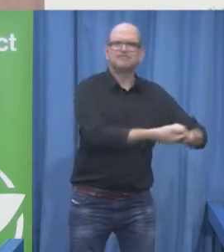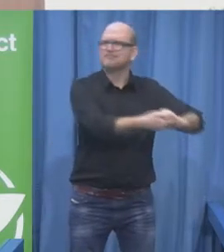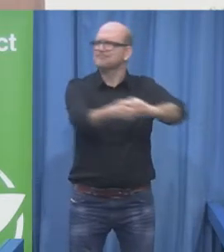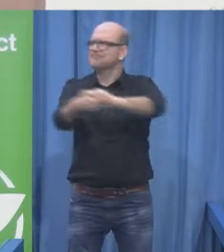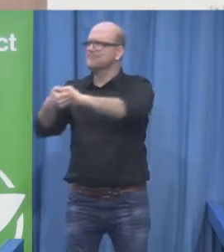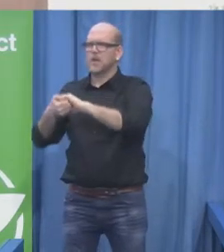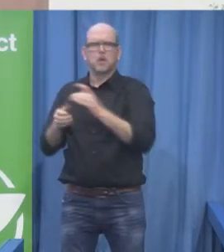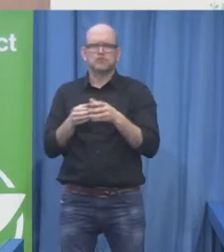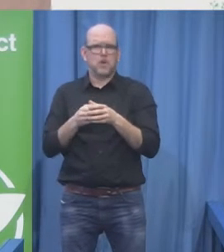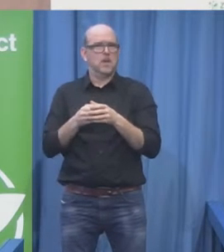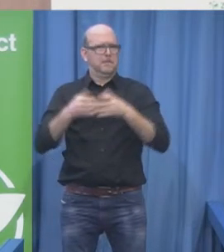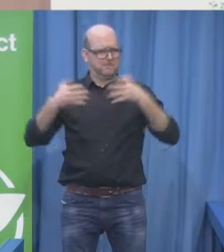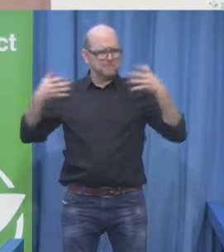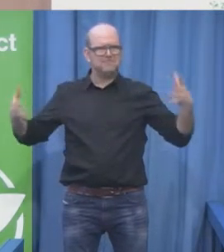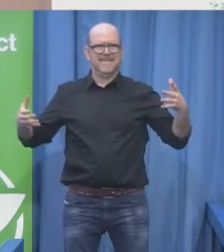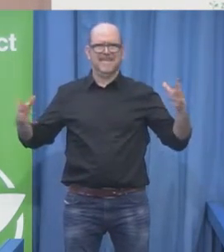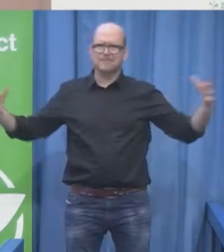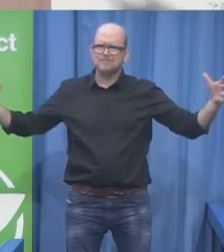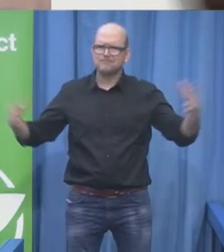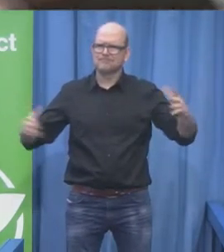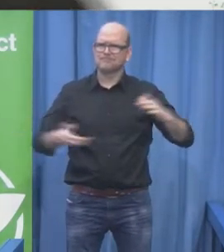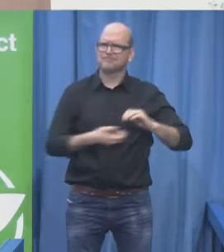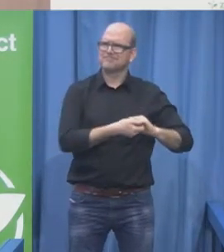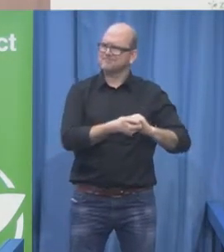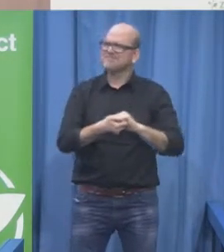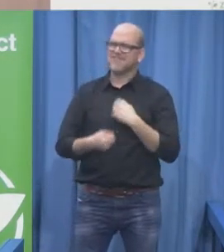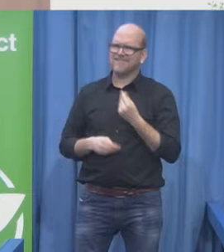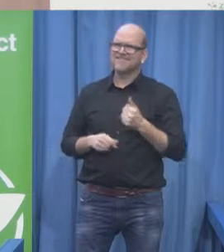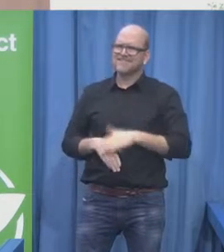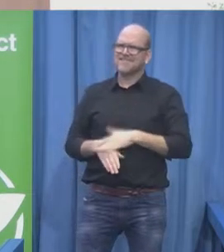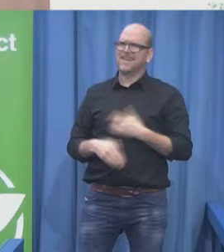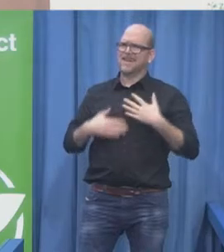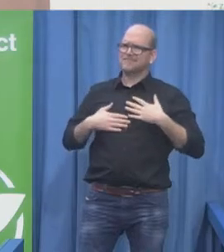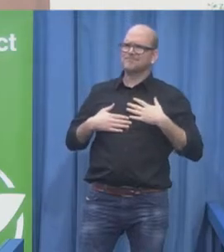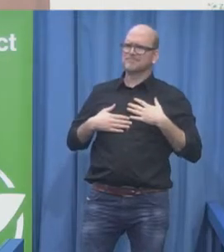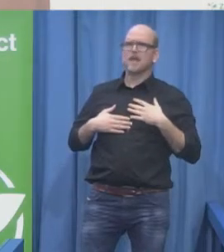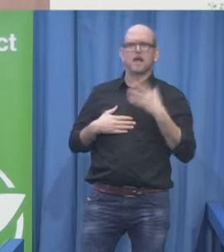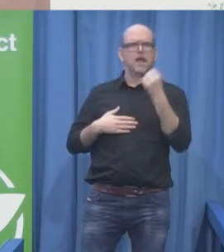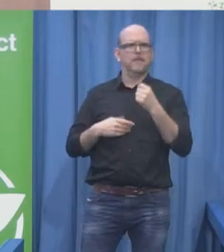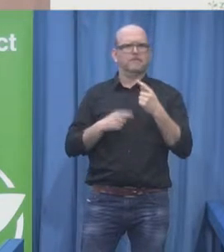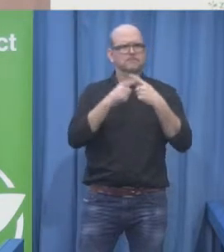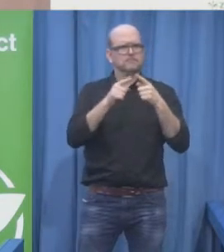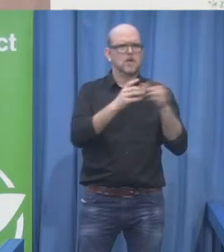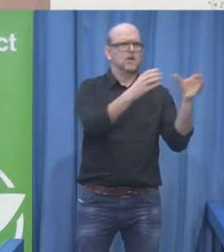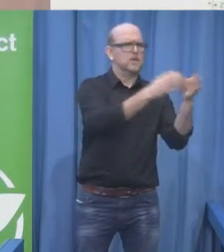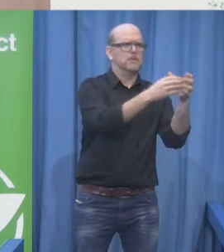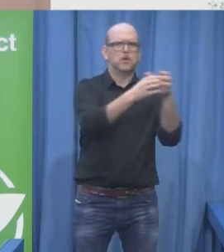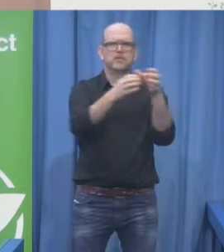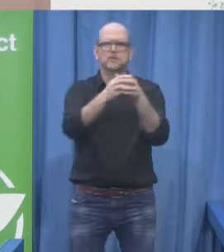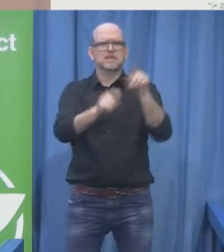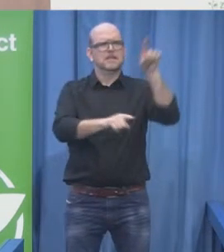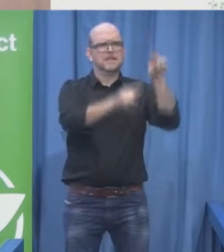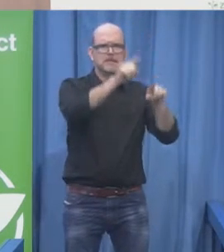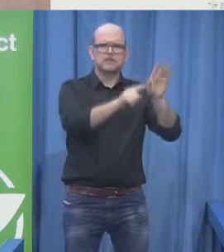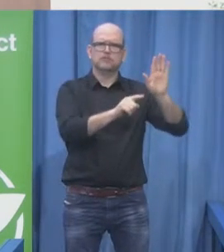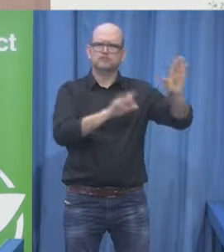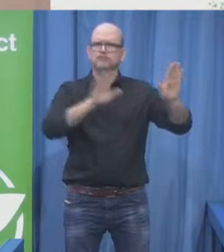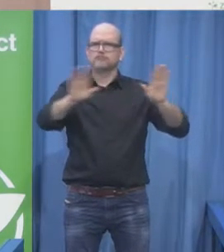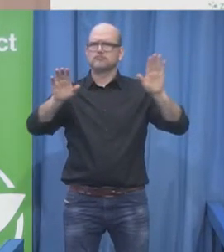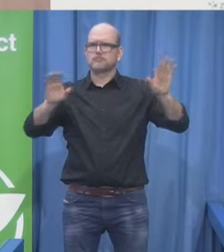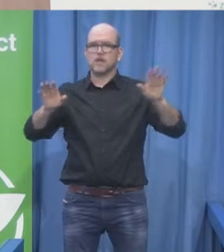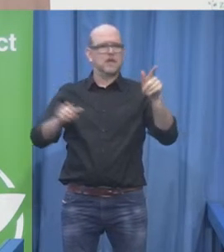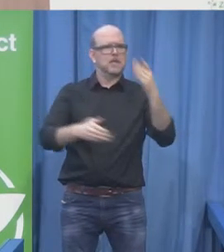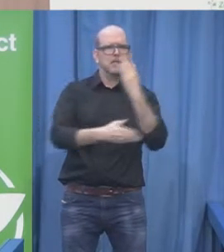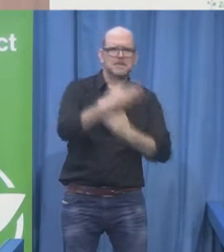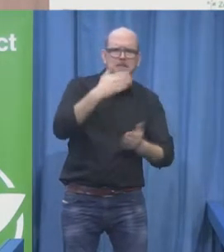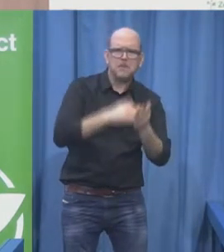groups such as persons with disabilities and youth, older persons, the family, indigenous peoples.